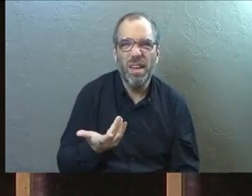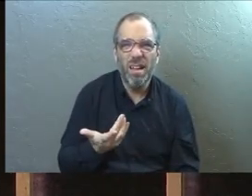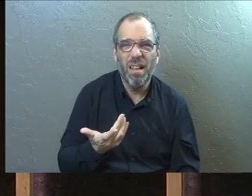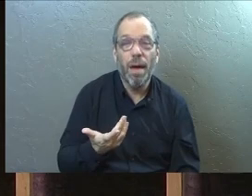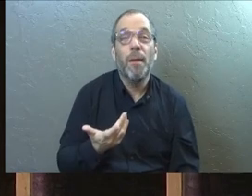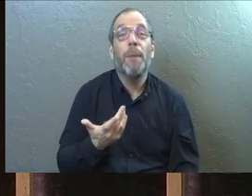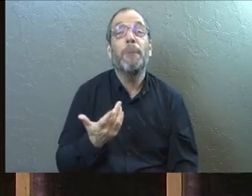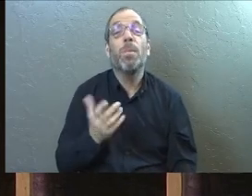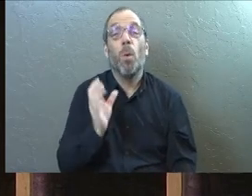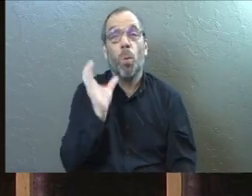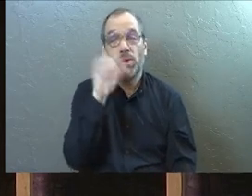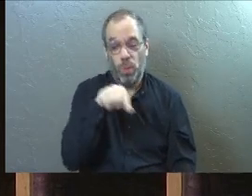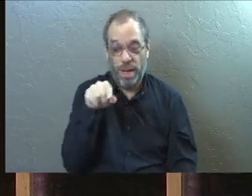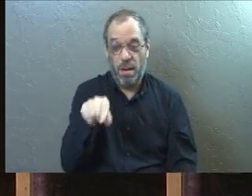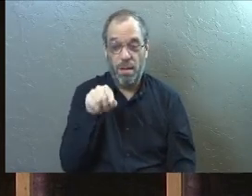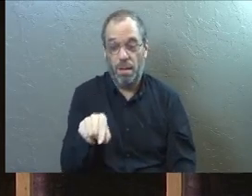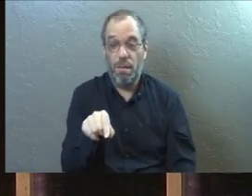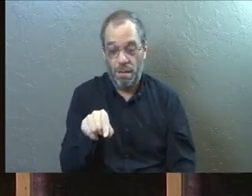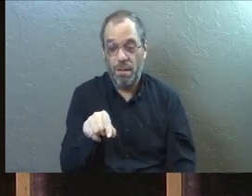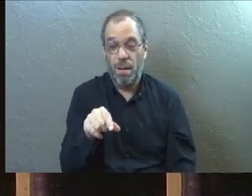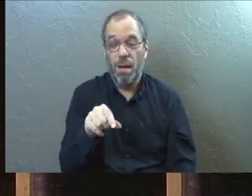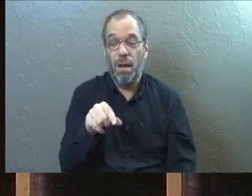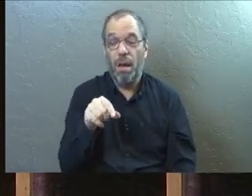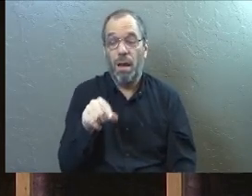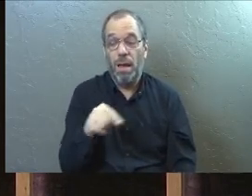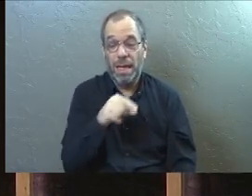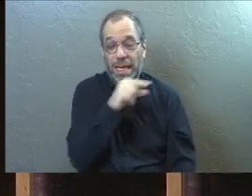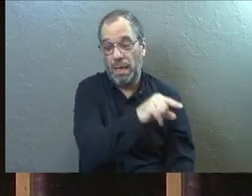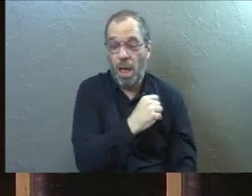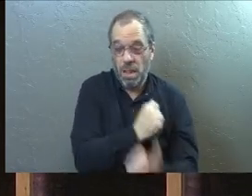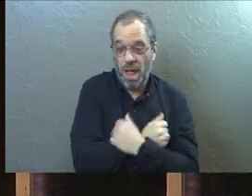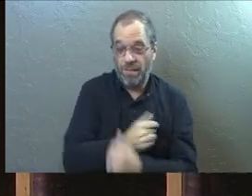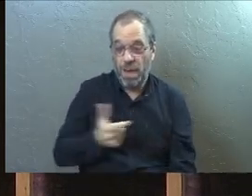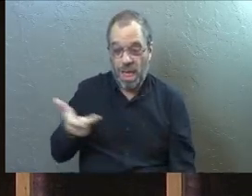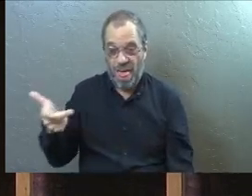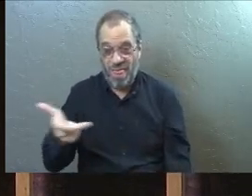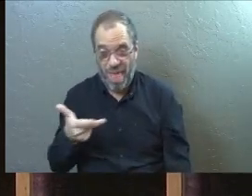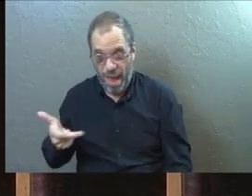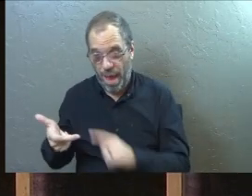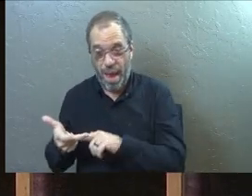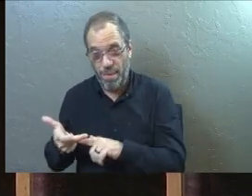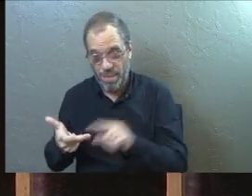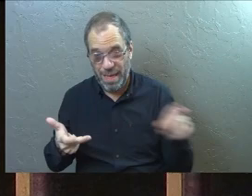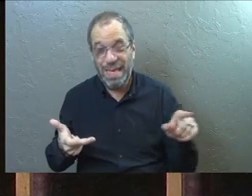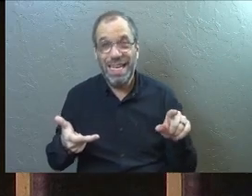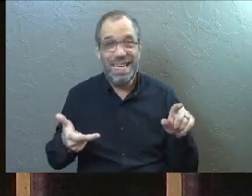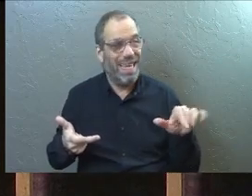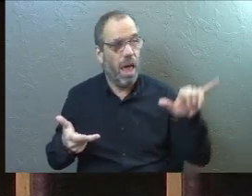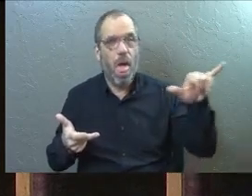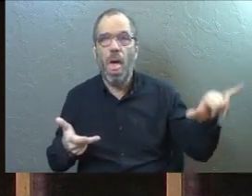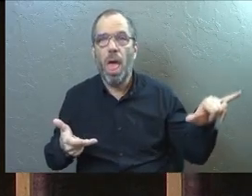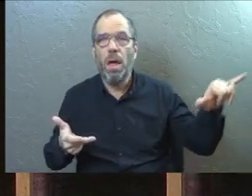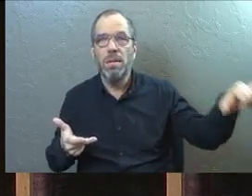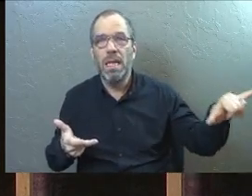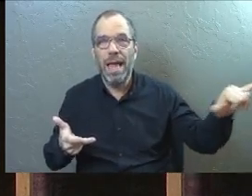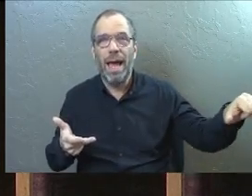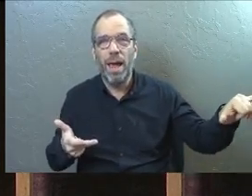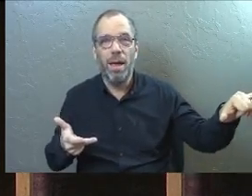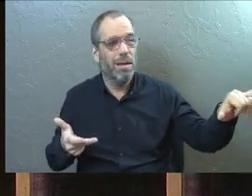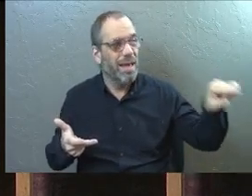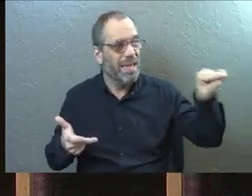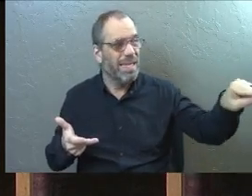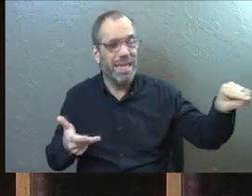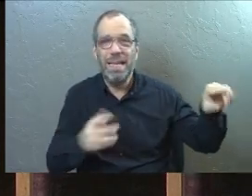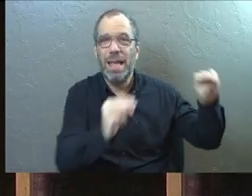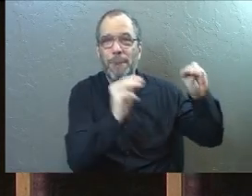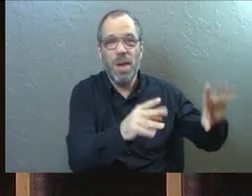What's weird about the passage is it says, because he loved them, he delayed because